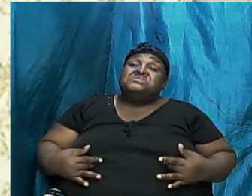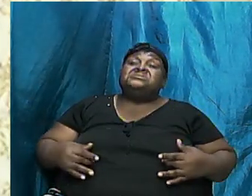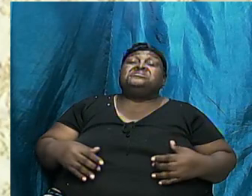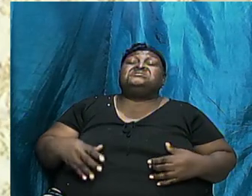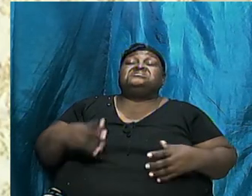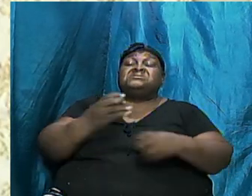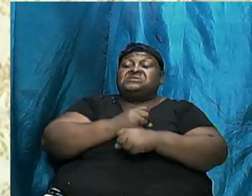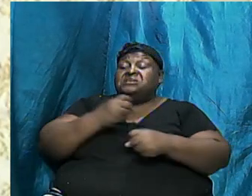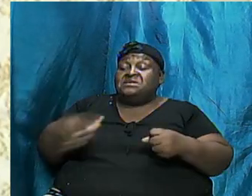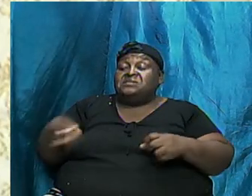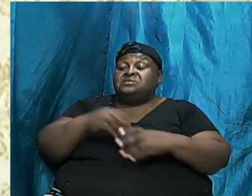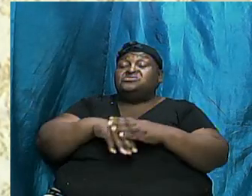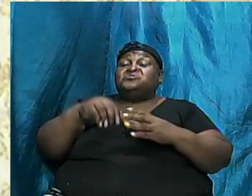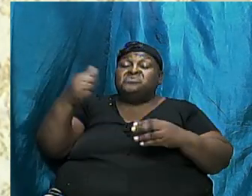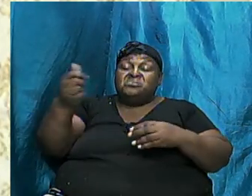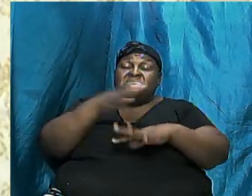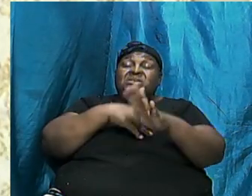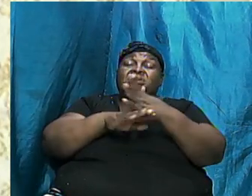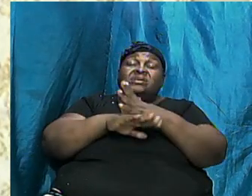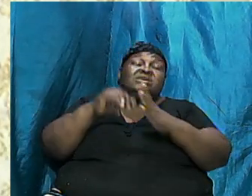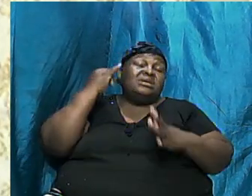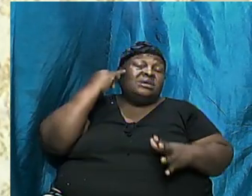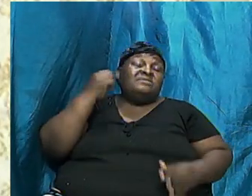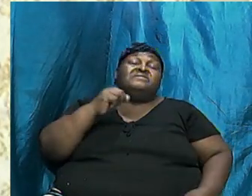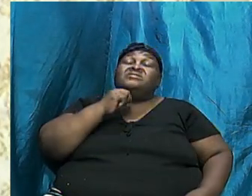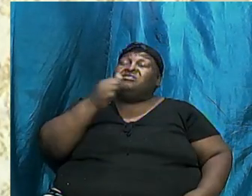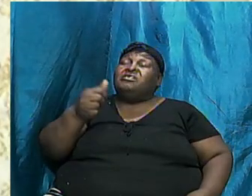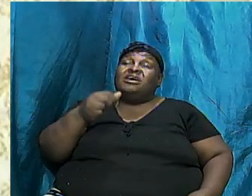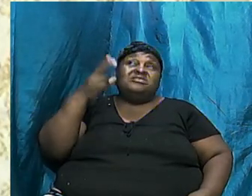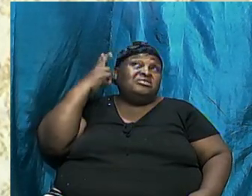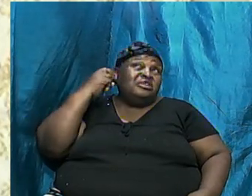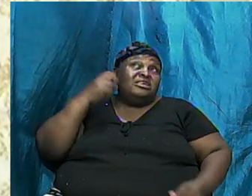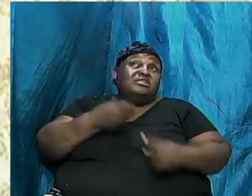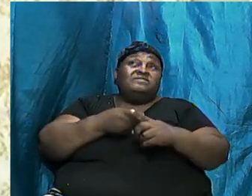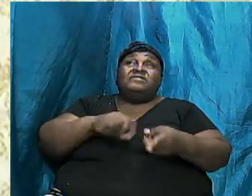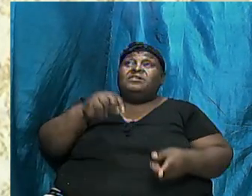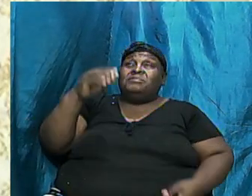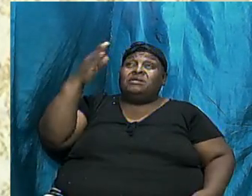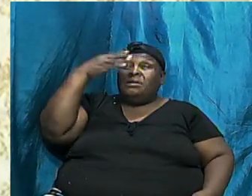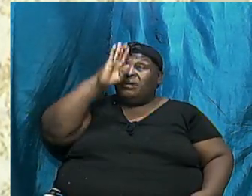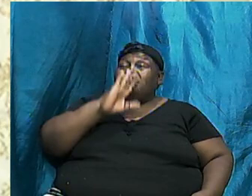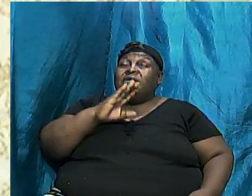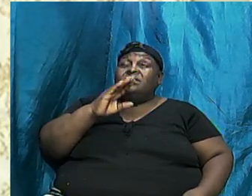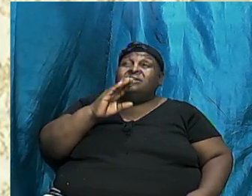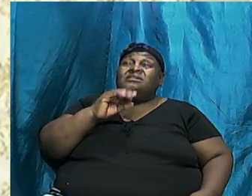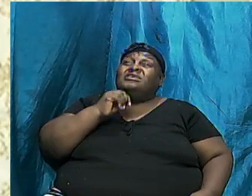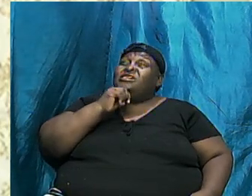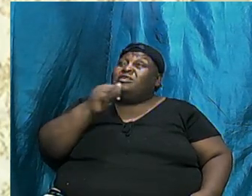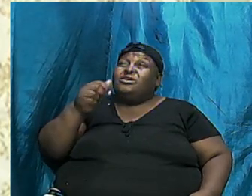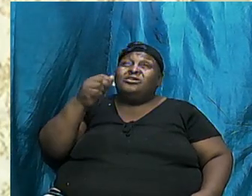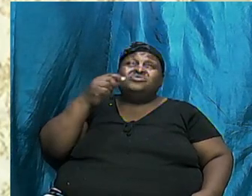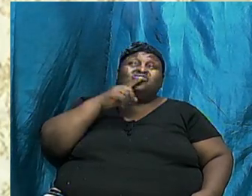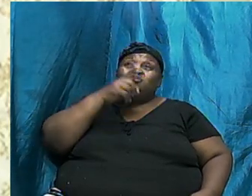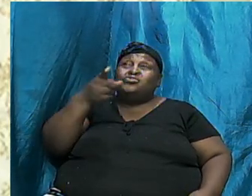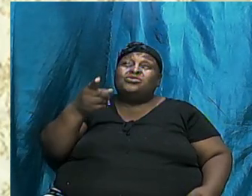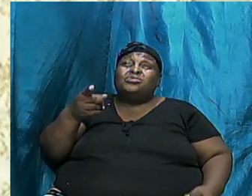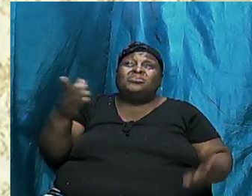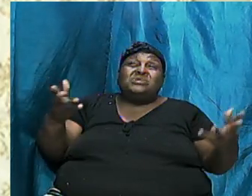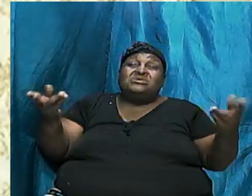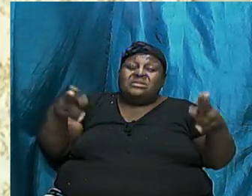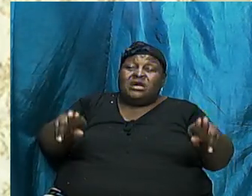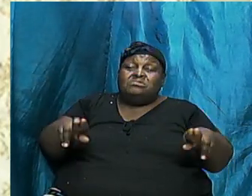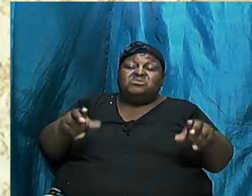If we're Not hearing From God If we're Not sure What is Happening We do Our own Thing